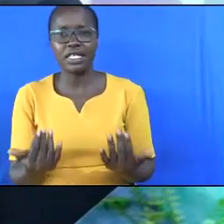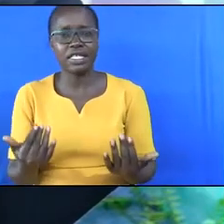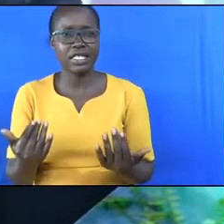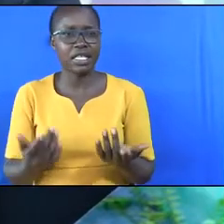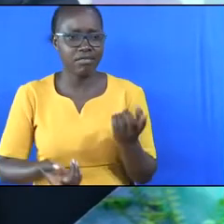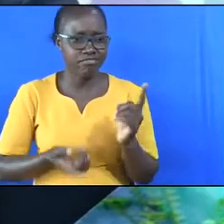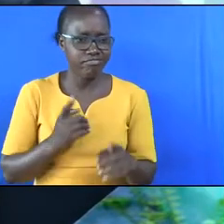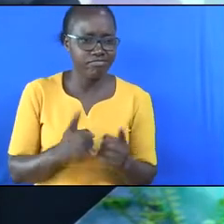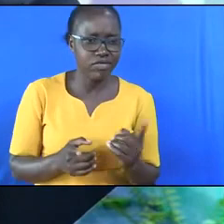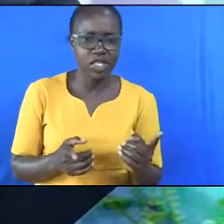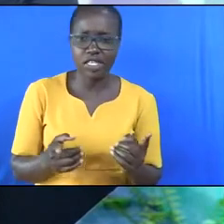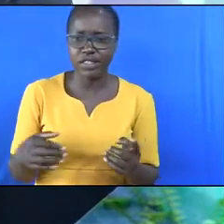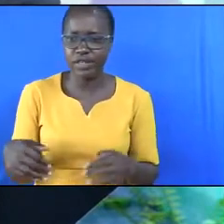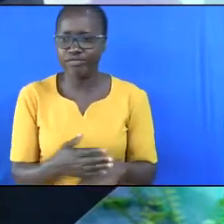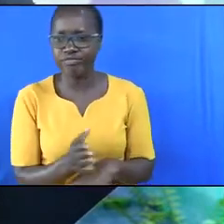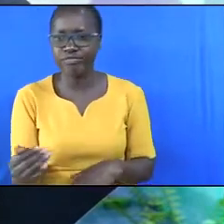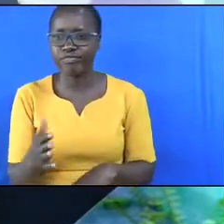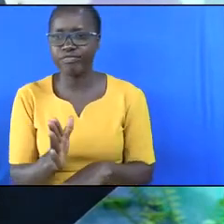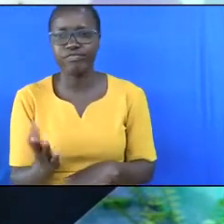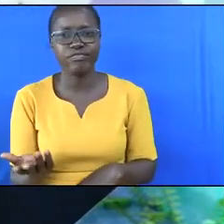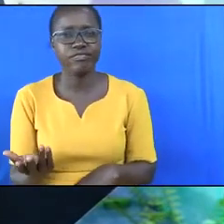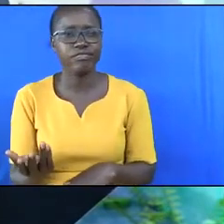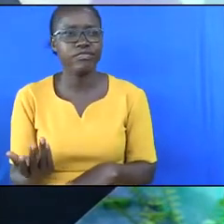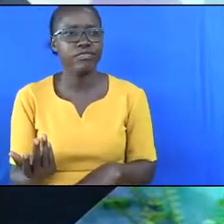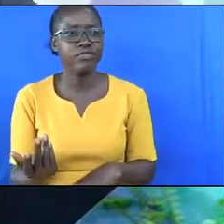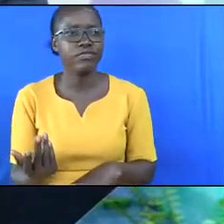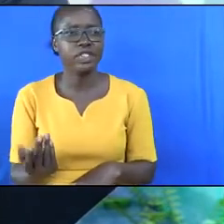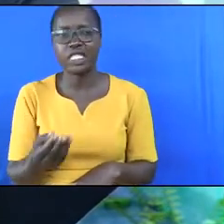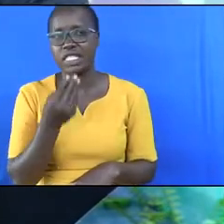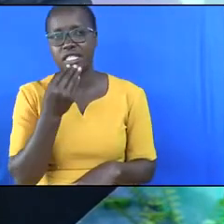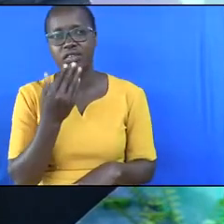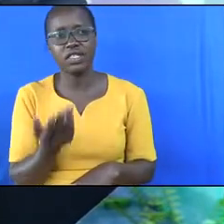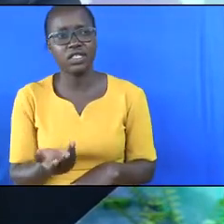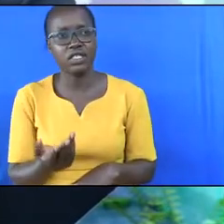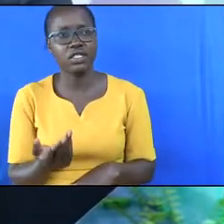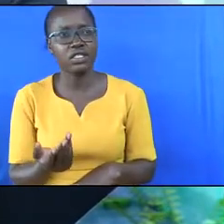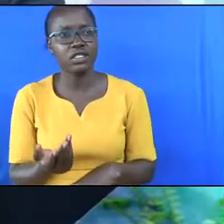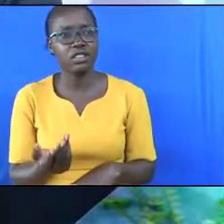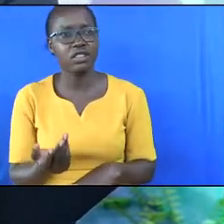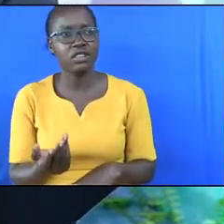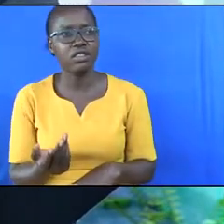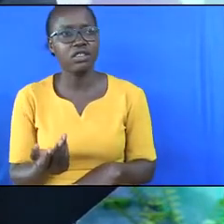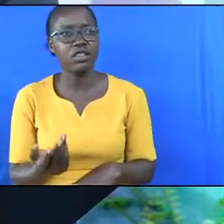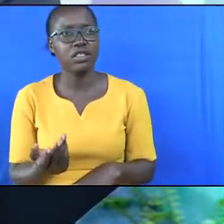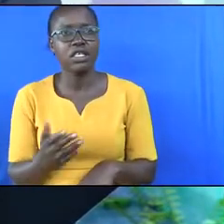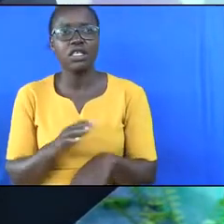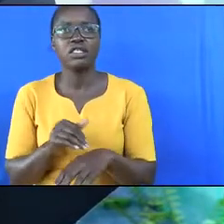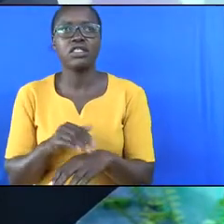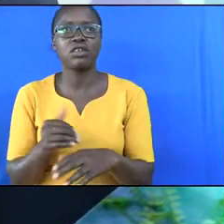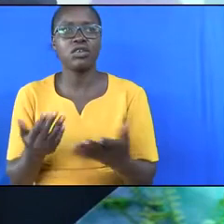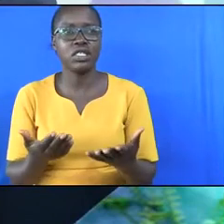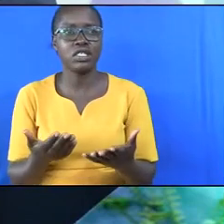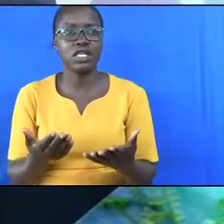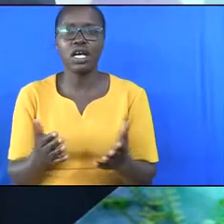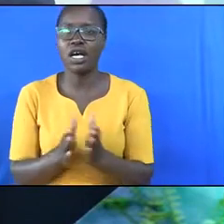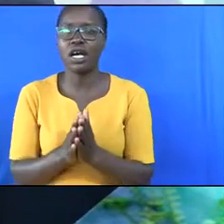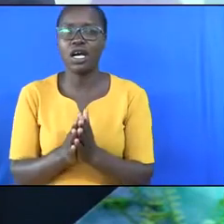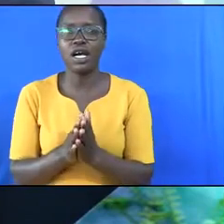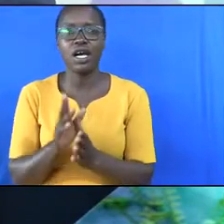runs. Anything that crawls. In fact there was an article in the time magazine they call it a zoo plate.